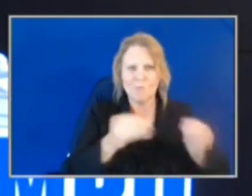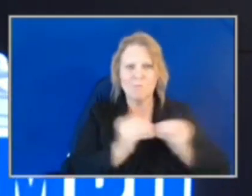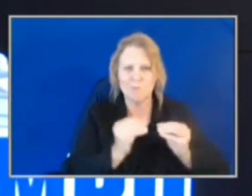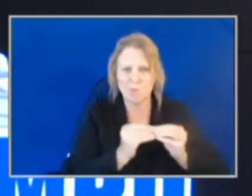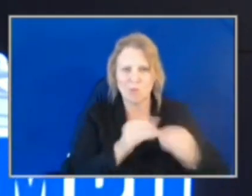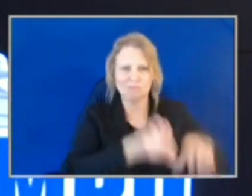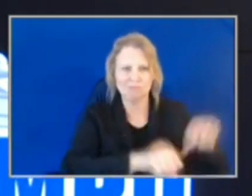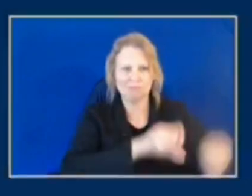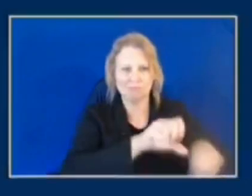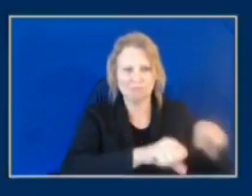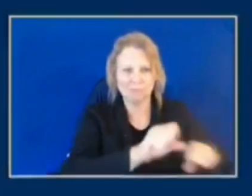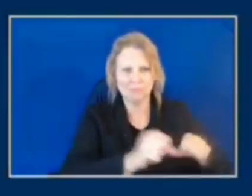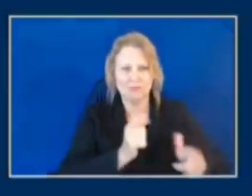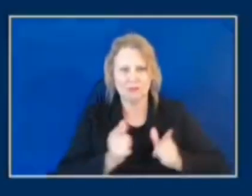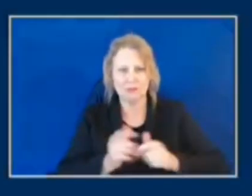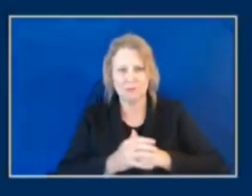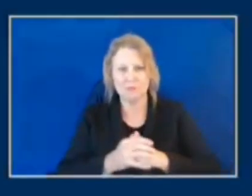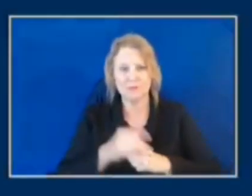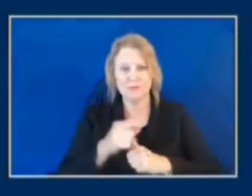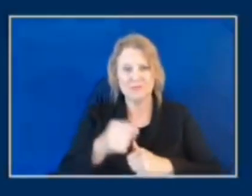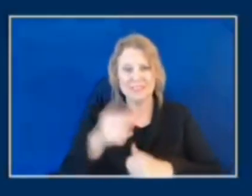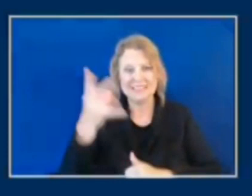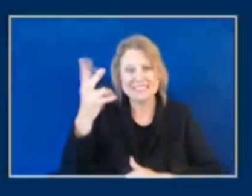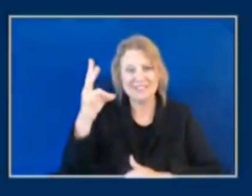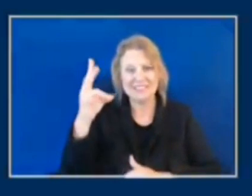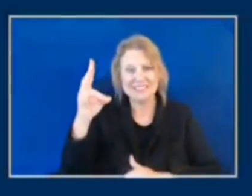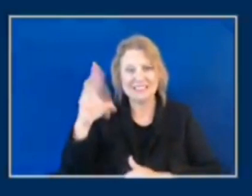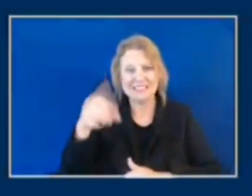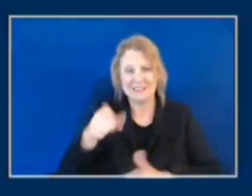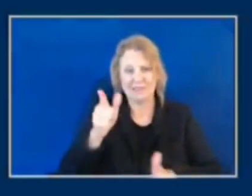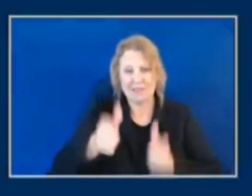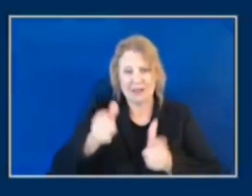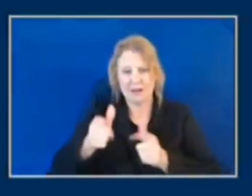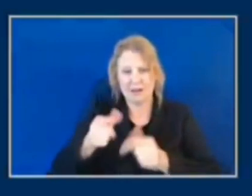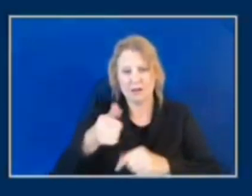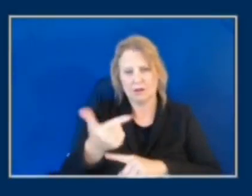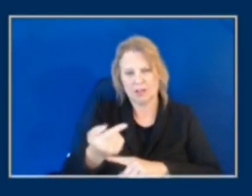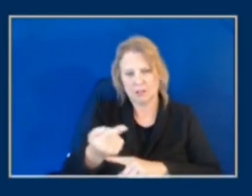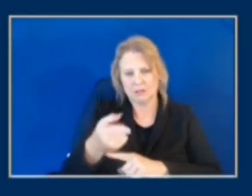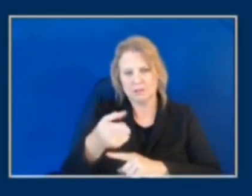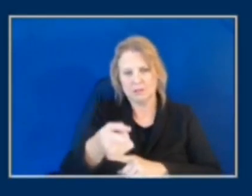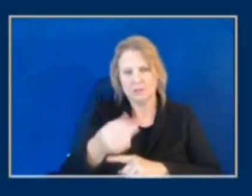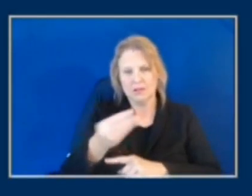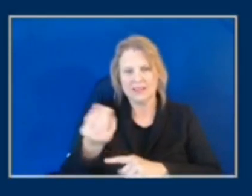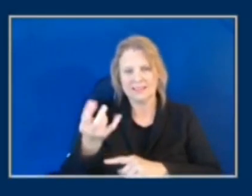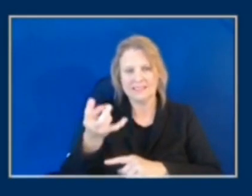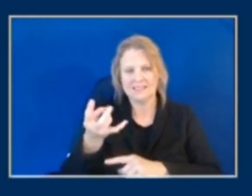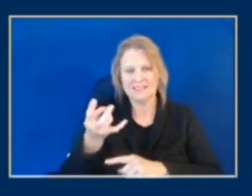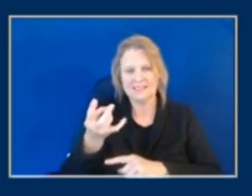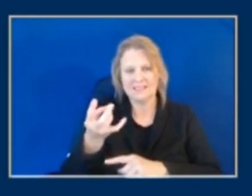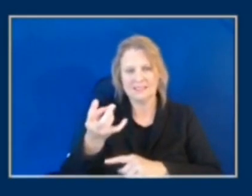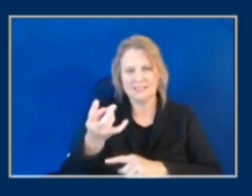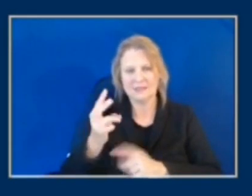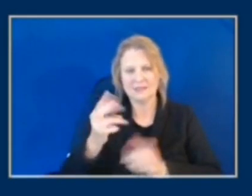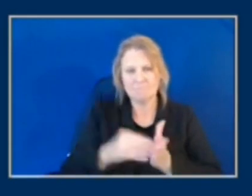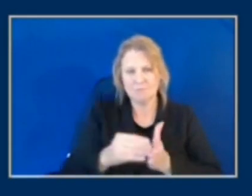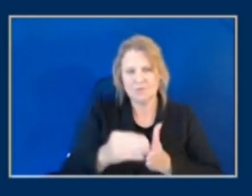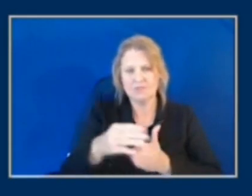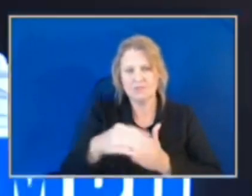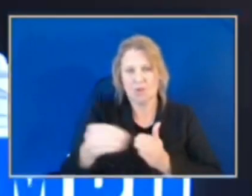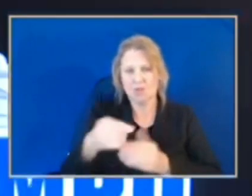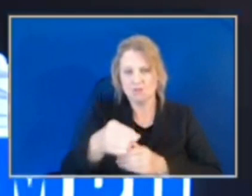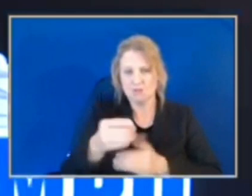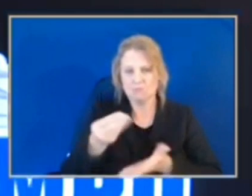warrant that led to a seizure of 17 firearms and over five million dollars worth of stolen goods. And then finally, in our North Ryan